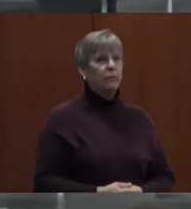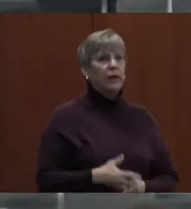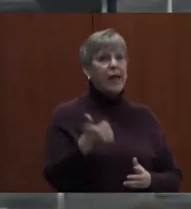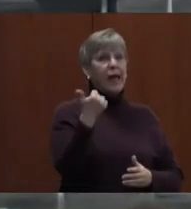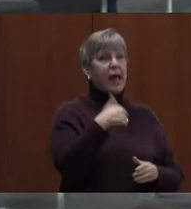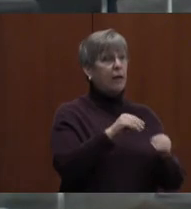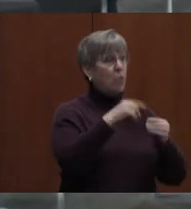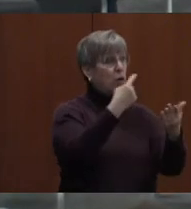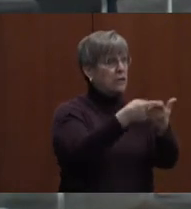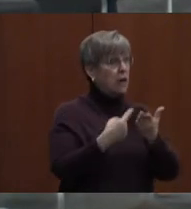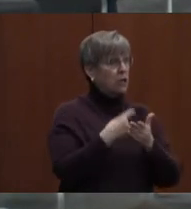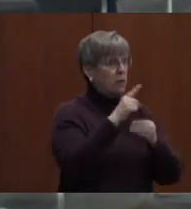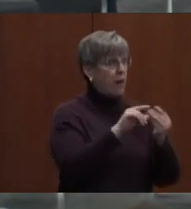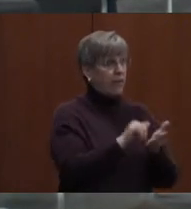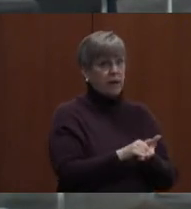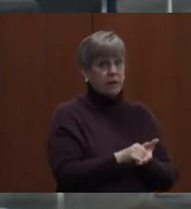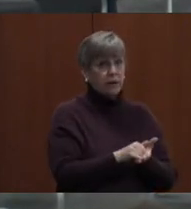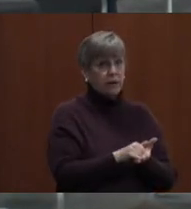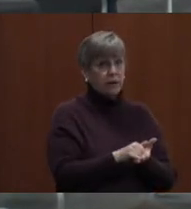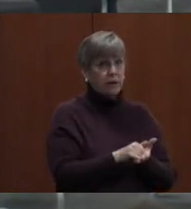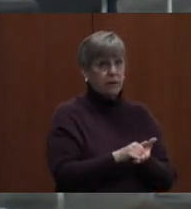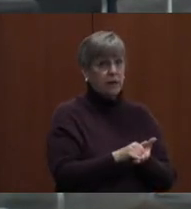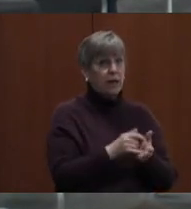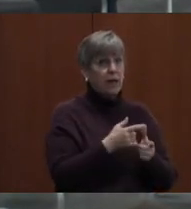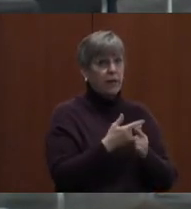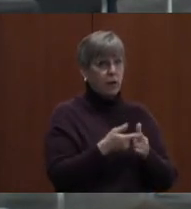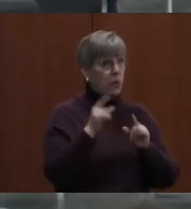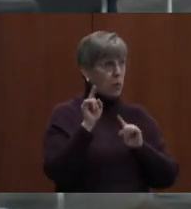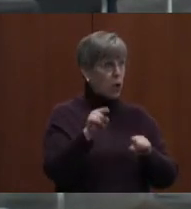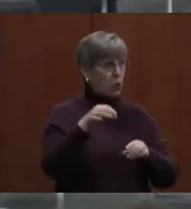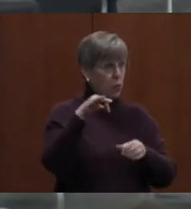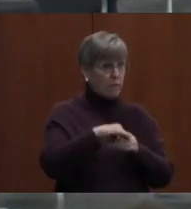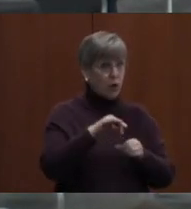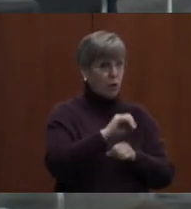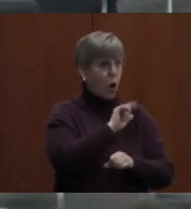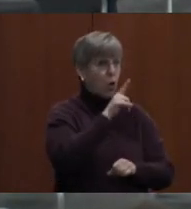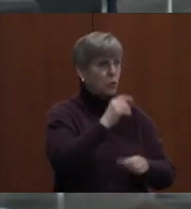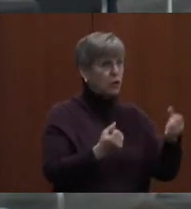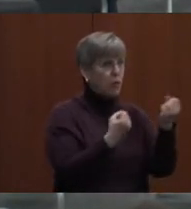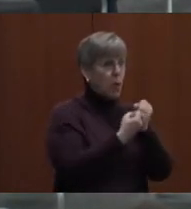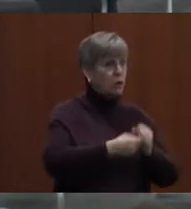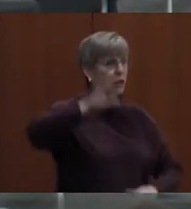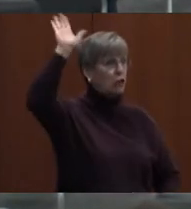further discussion on that motion? Okay. Then we'll move to the vote. All those in favor?